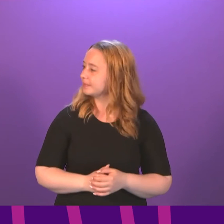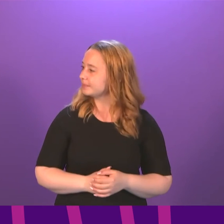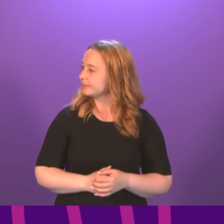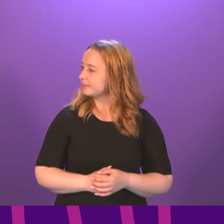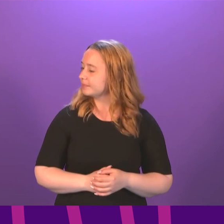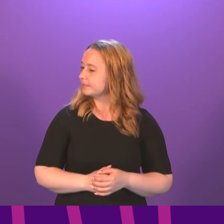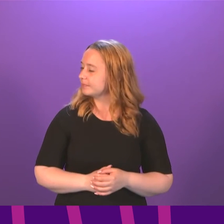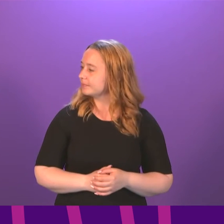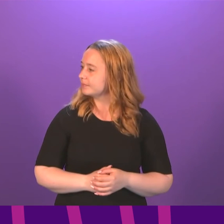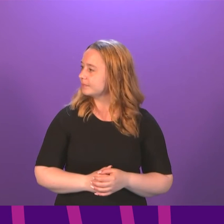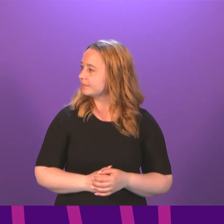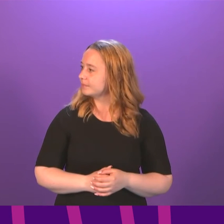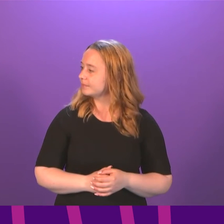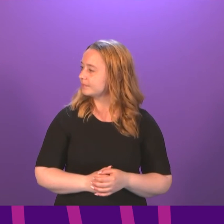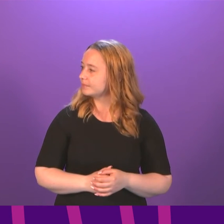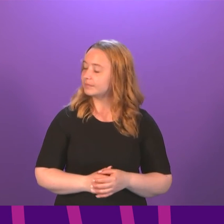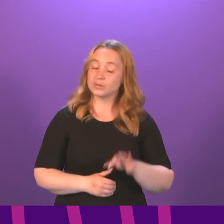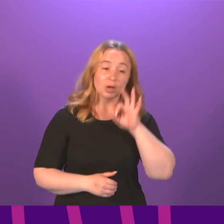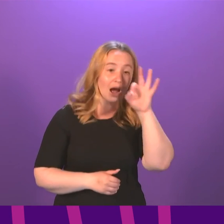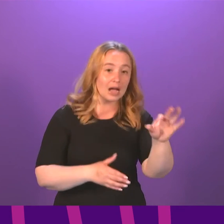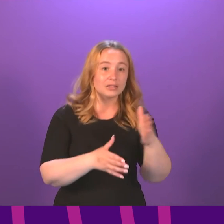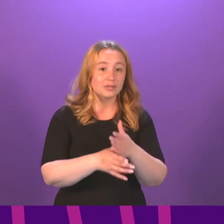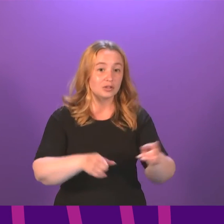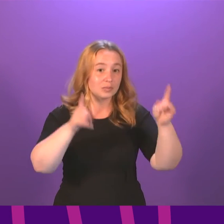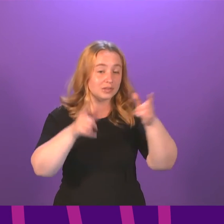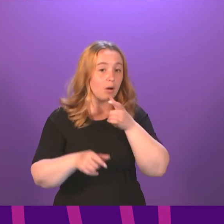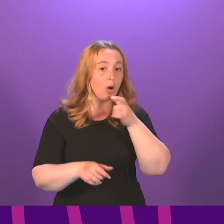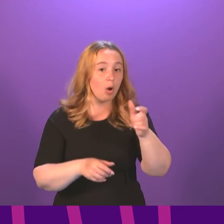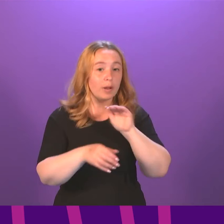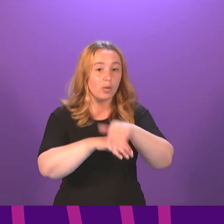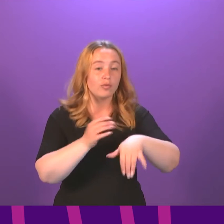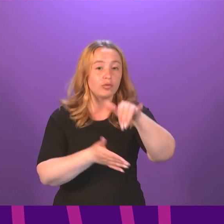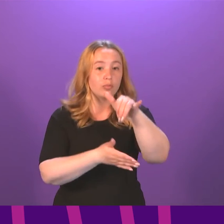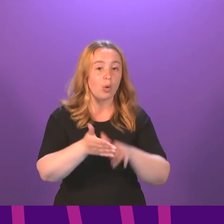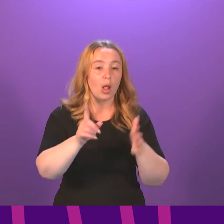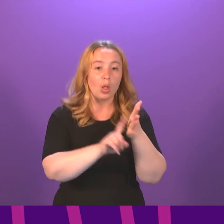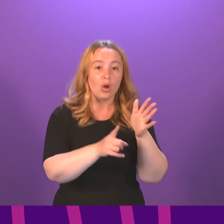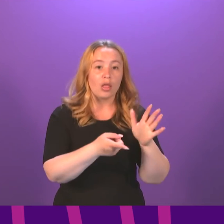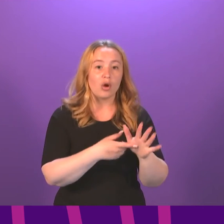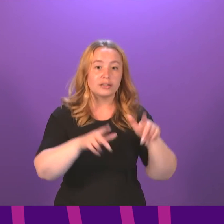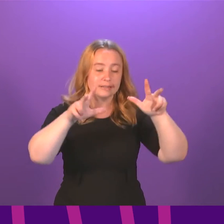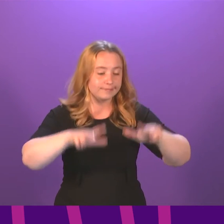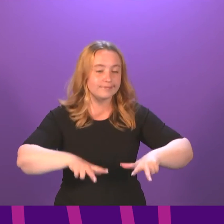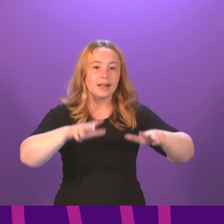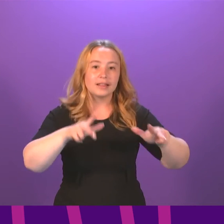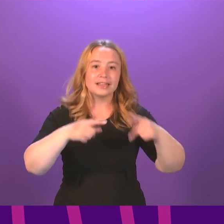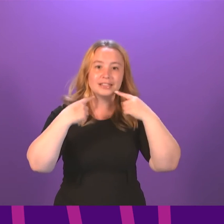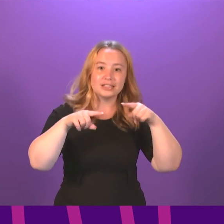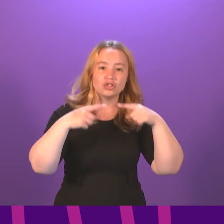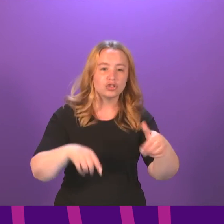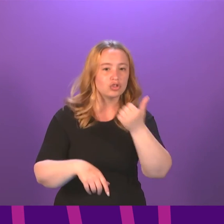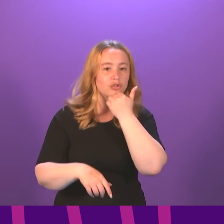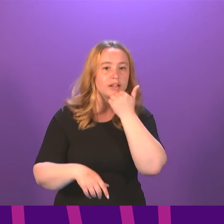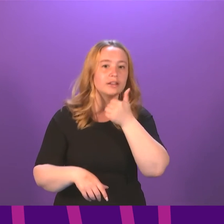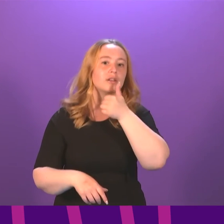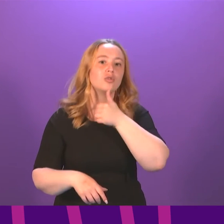Thank you, Presiding Officer. To ask the First Minister to comment on reports that local authorities are validating teachers' estimated grades using